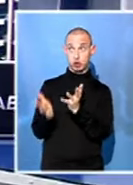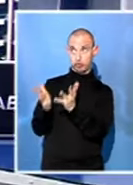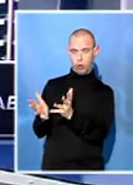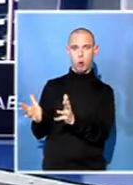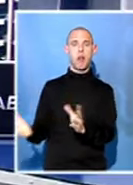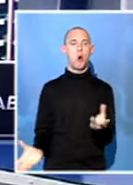Still with the SABC.